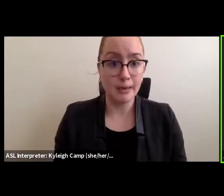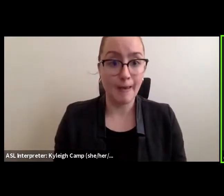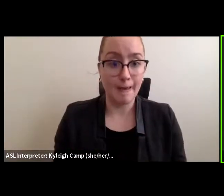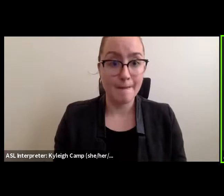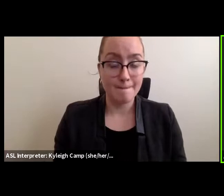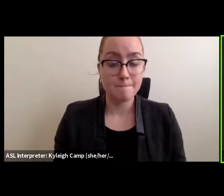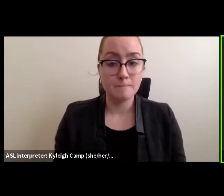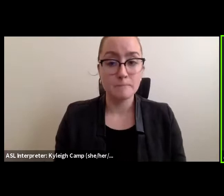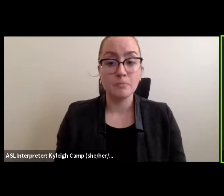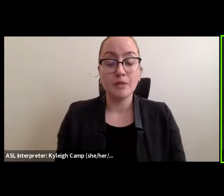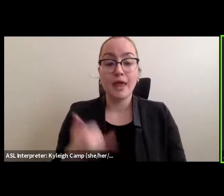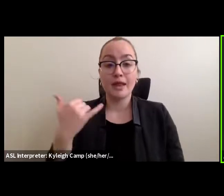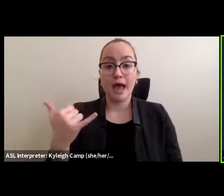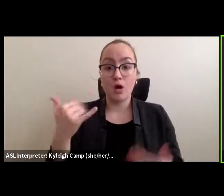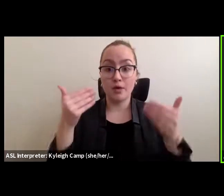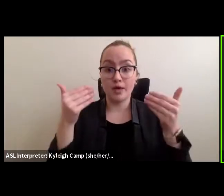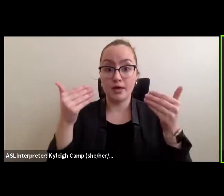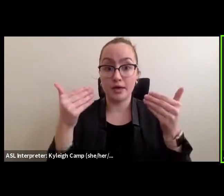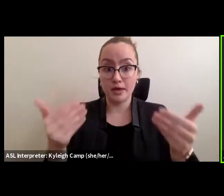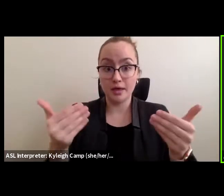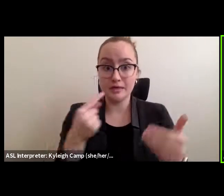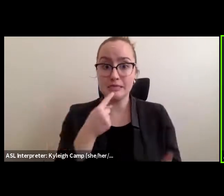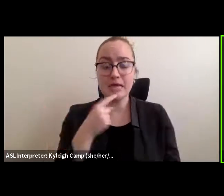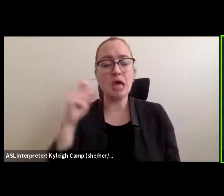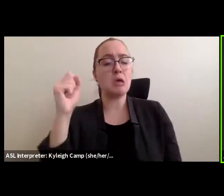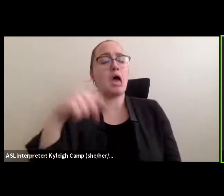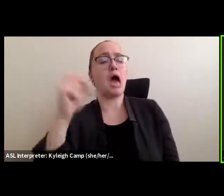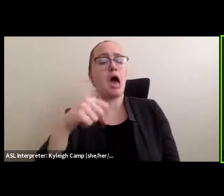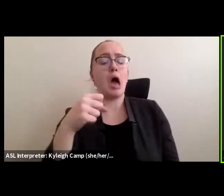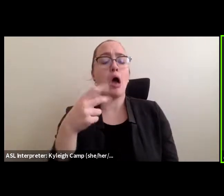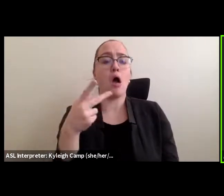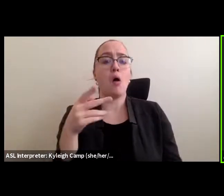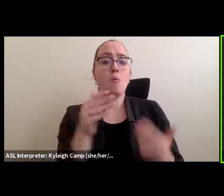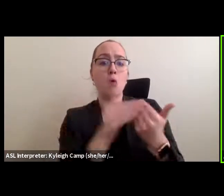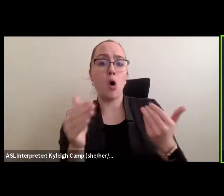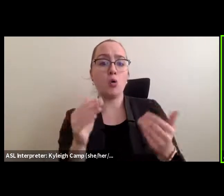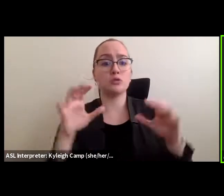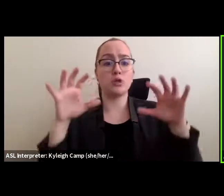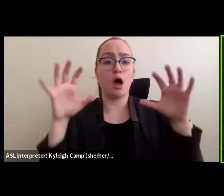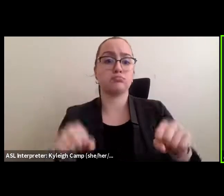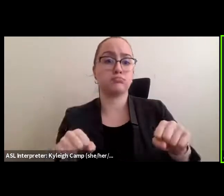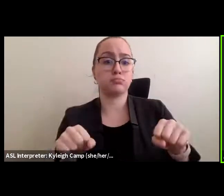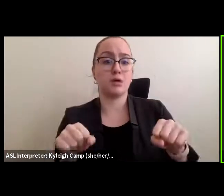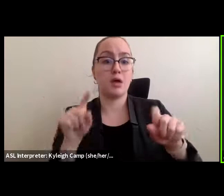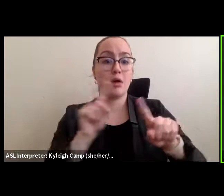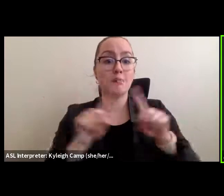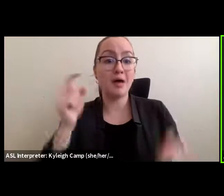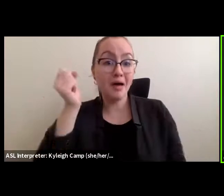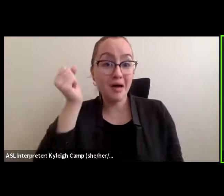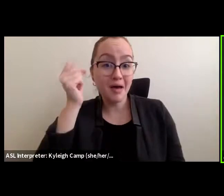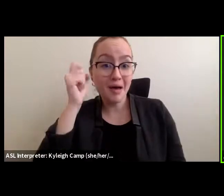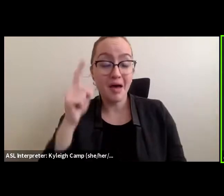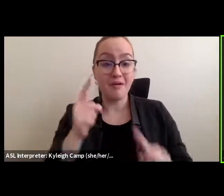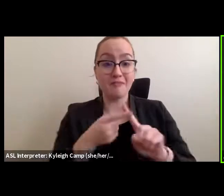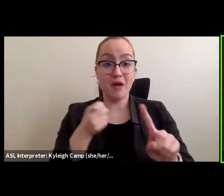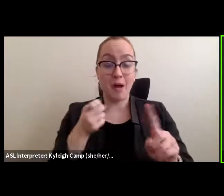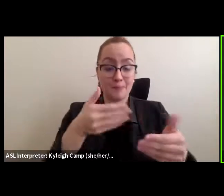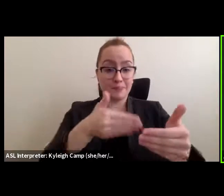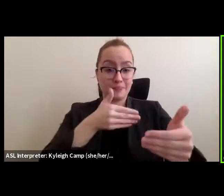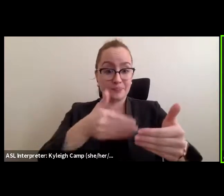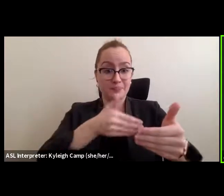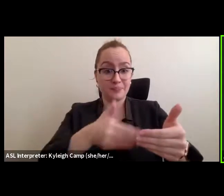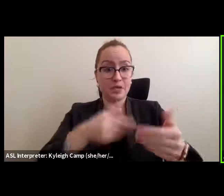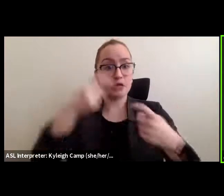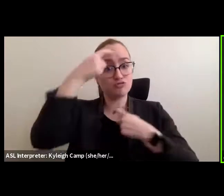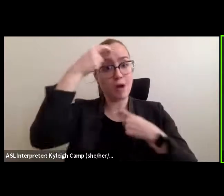want to say, yes, it's post-colonial, but not in the sense that we haven't learned from the trauma or the trauma isn't ongoing and